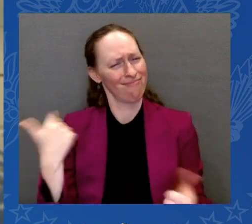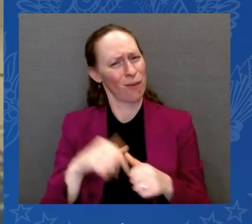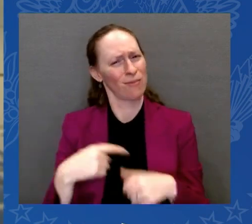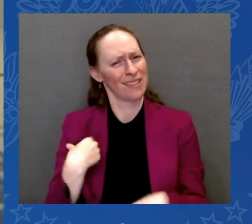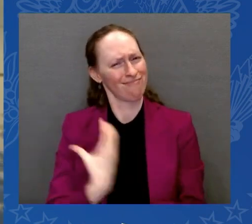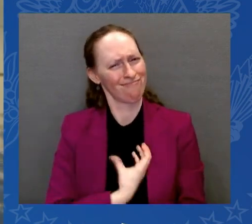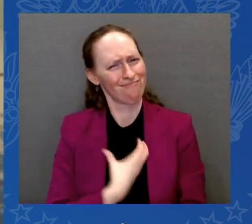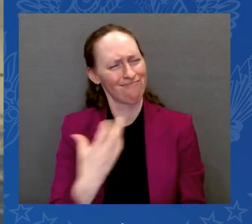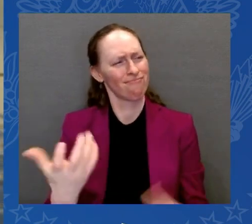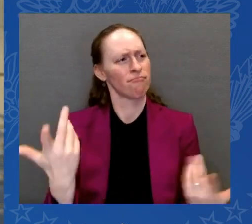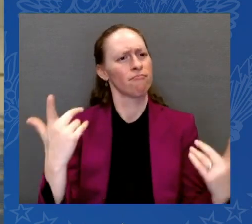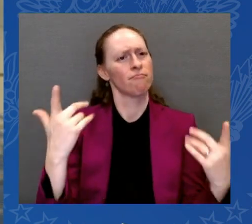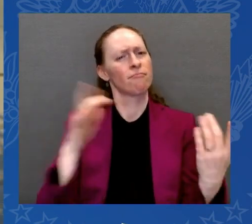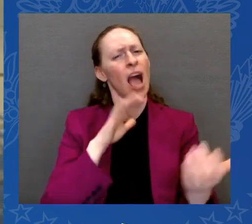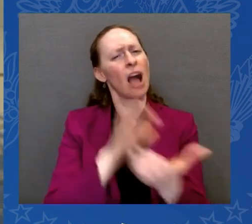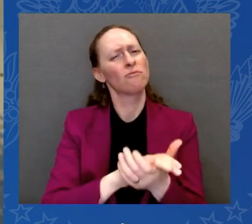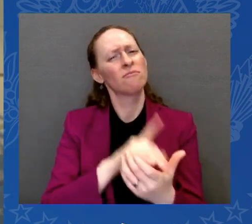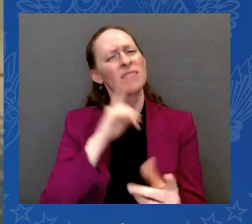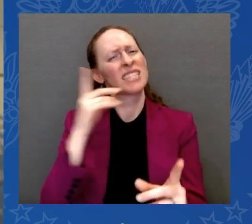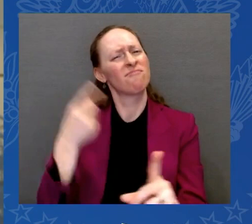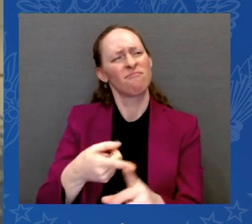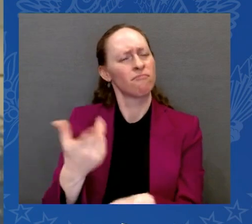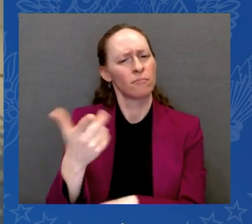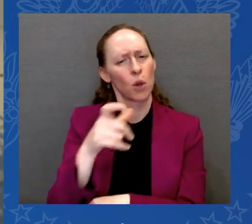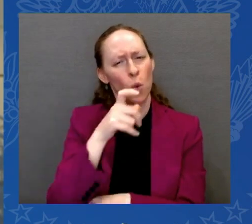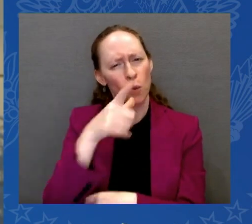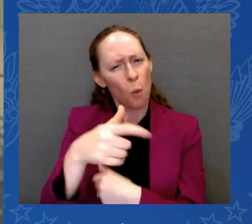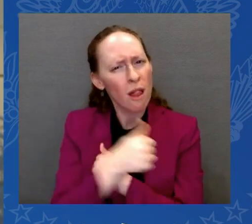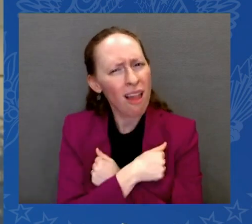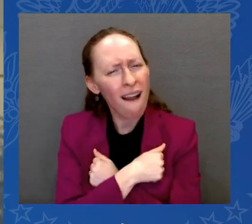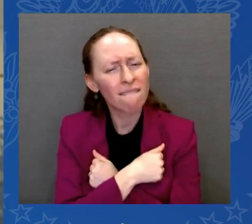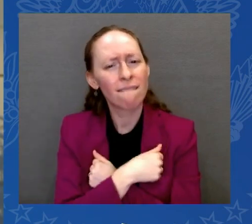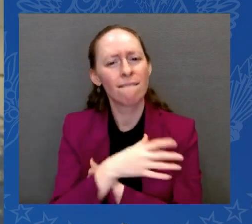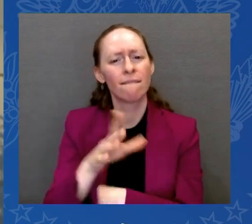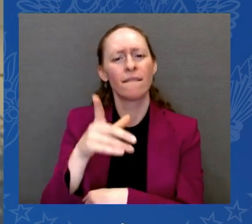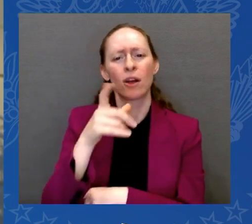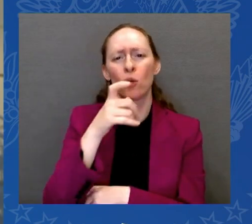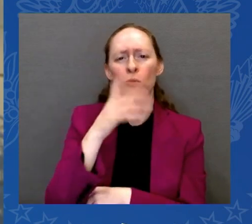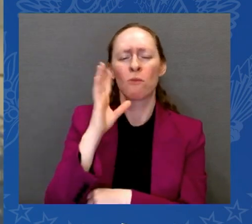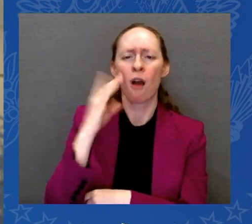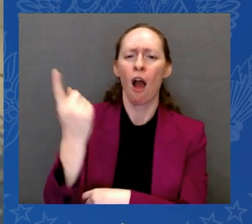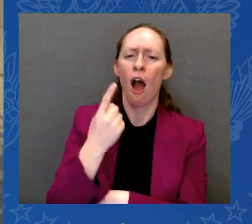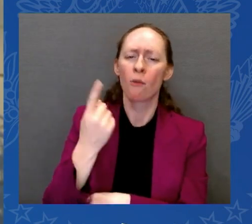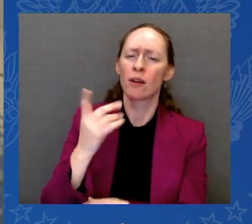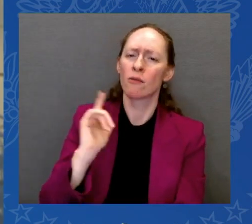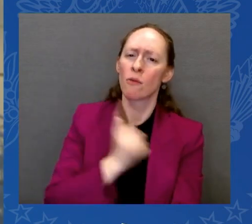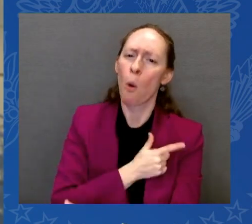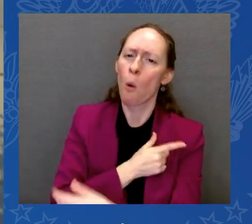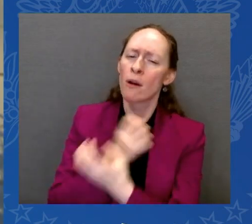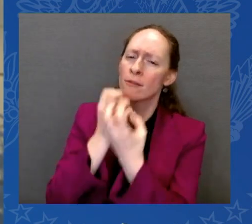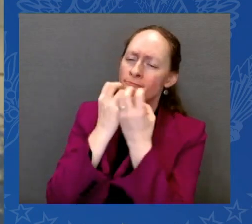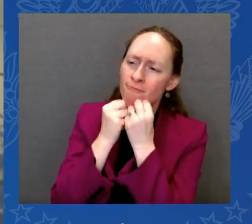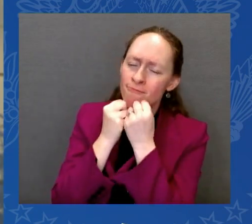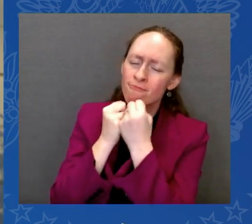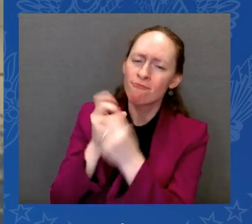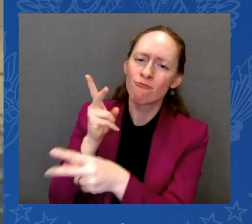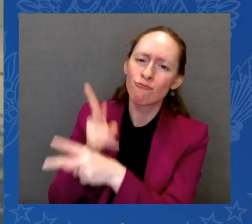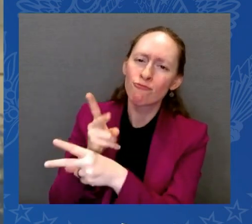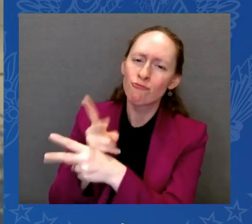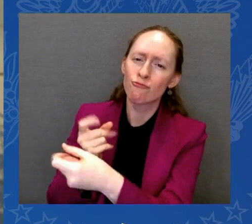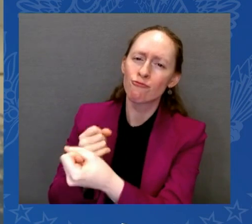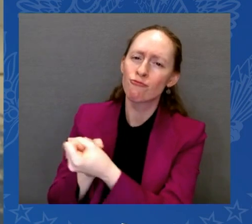loyal with that person you love? It's not more complicated than that. And the law recognizes that everyone